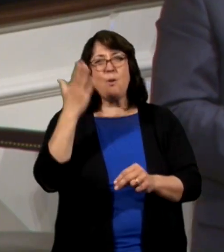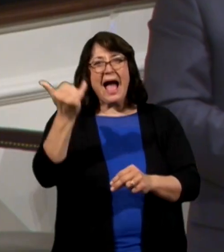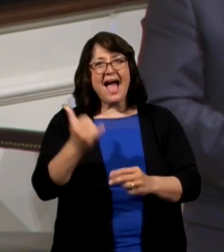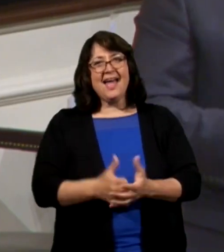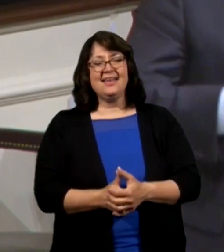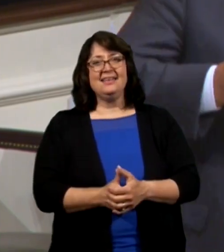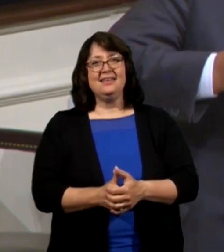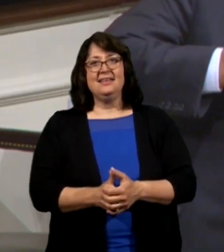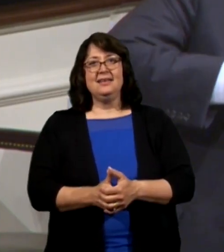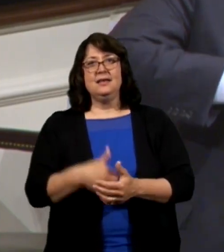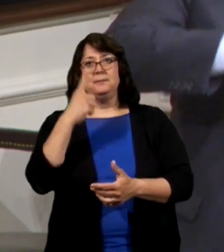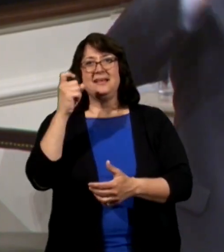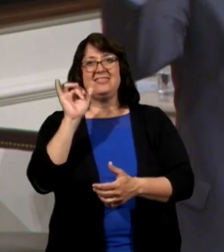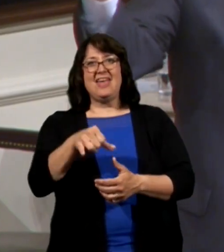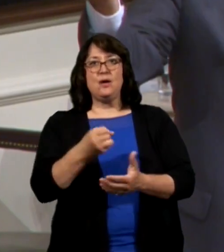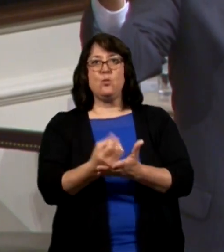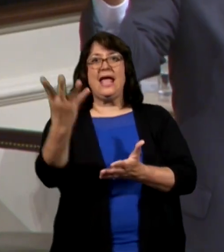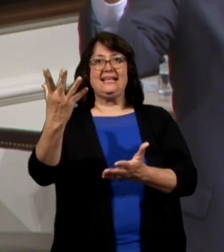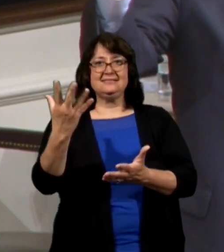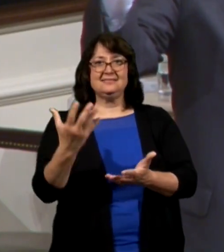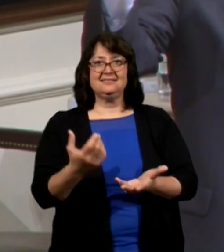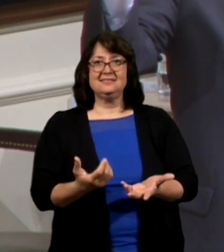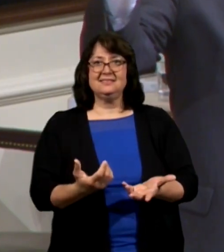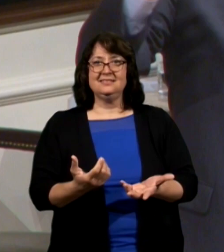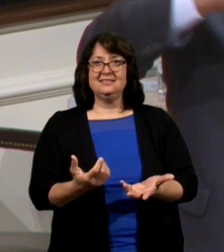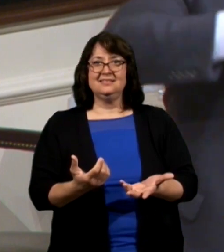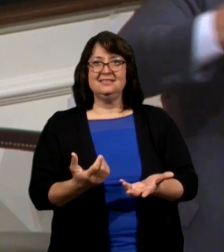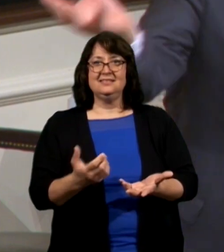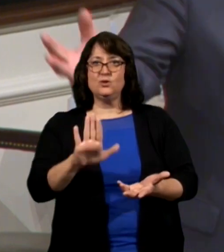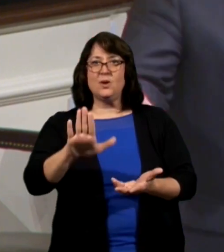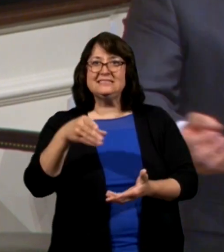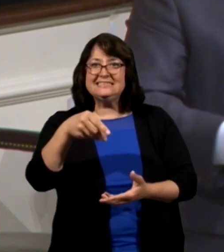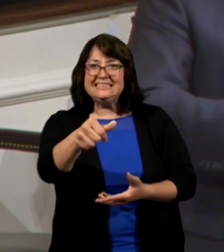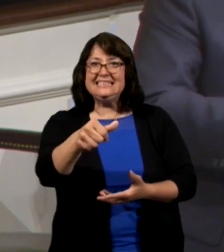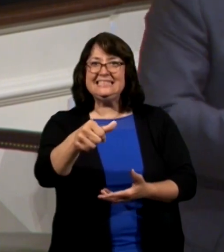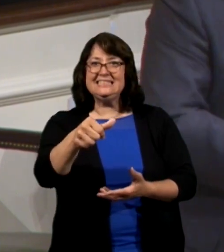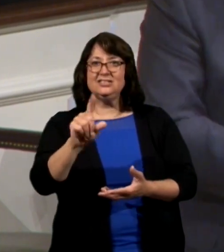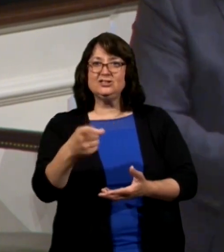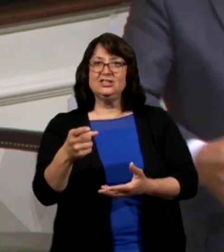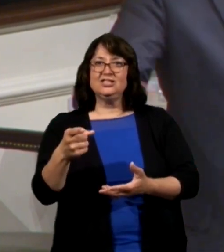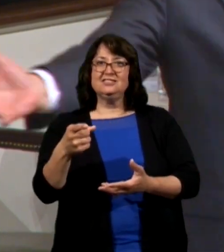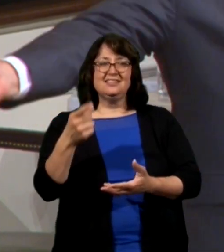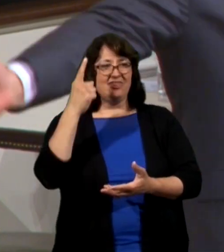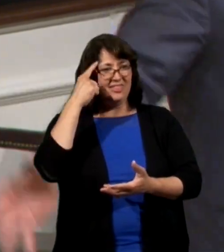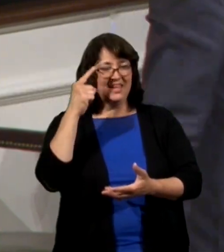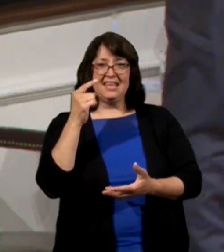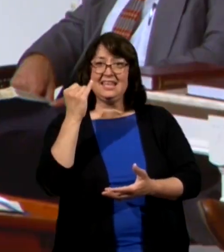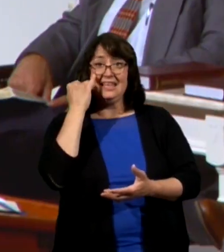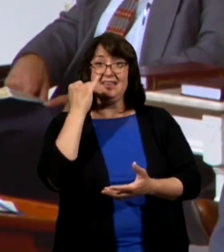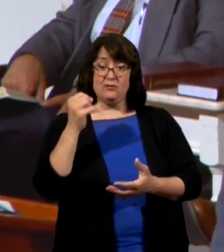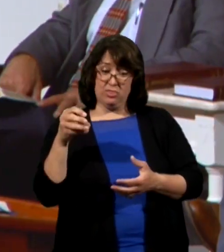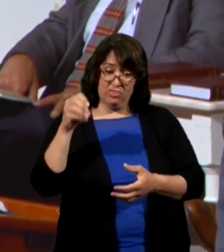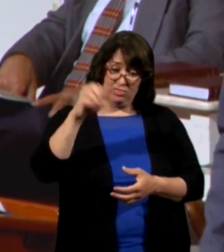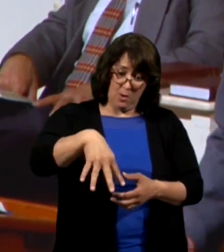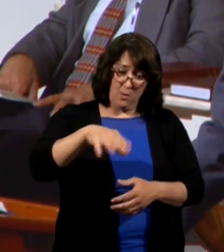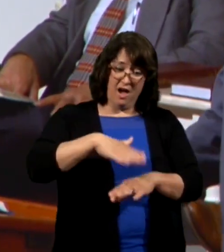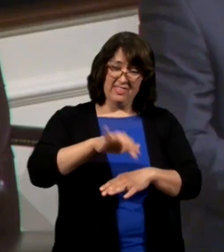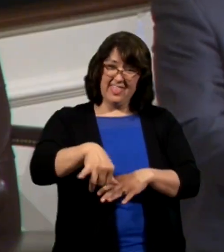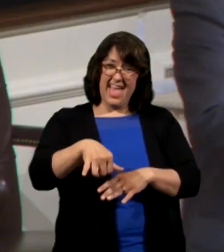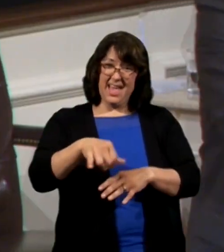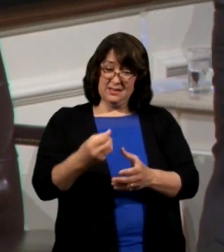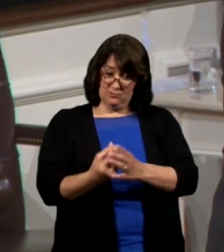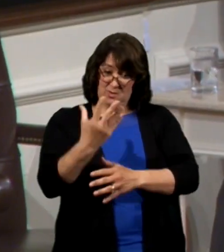Why? Because it would be a waste of seed to just think that you're going to get the best crop doing that.